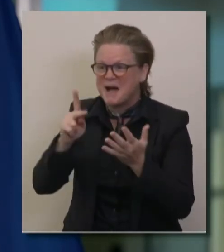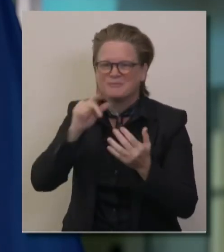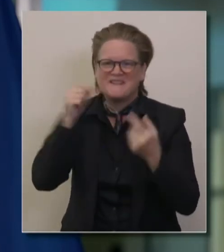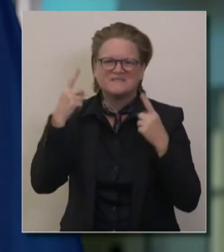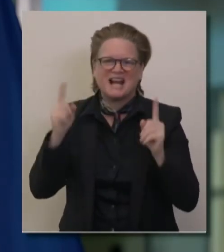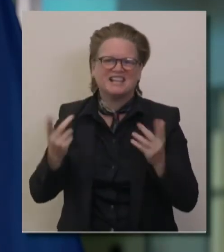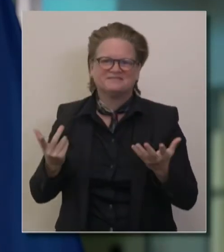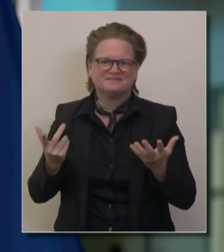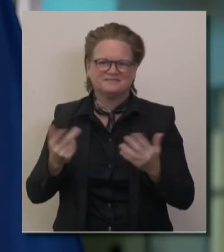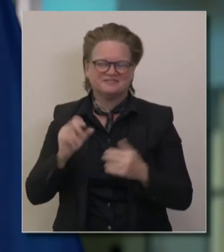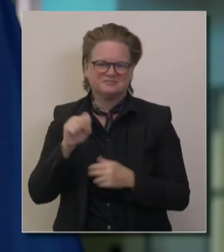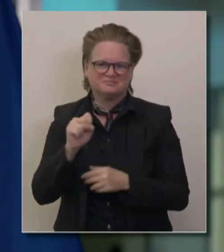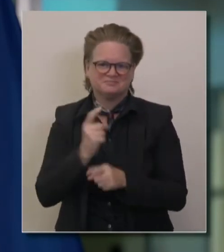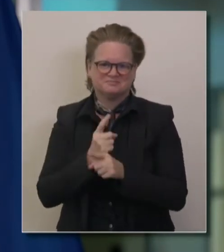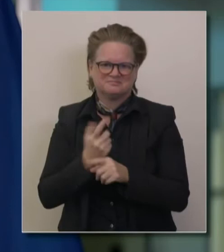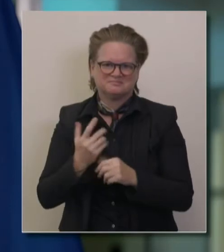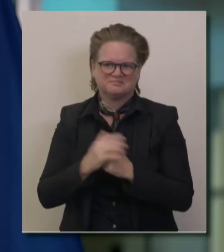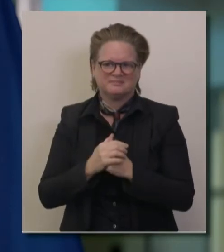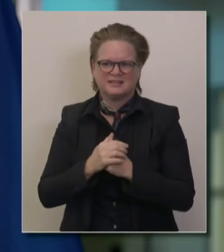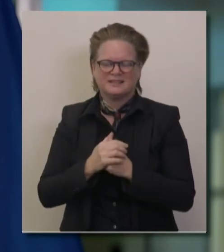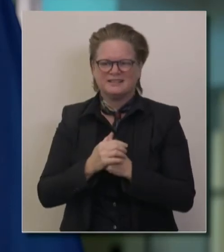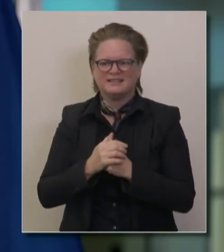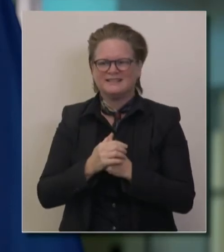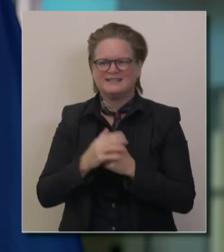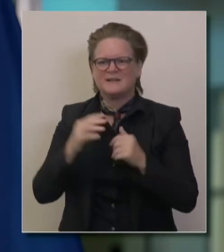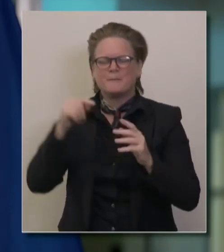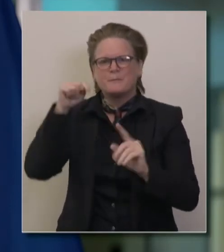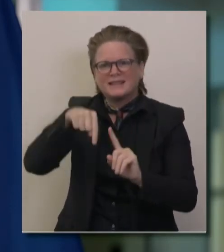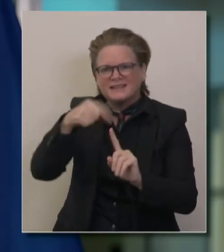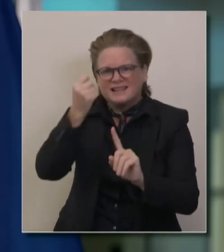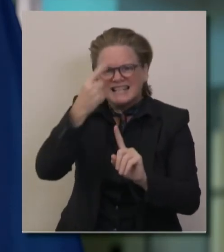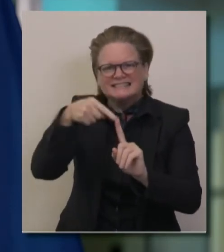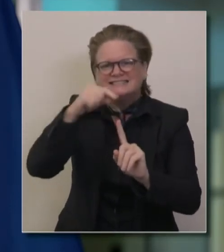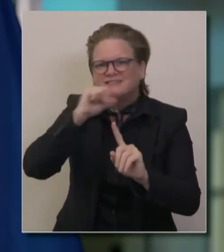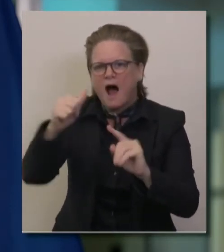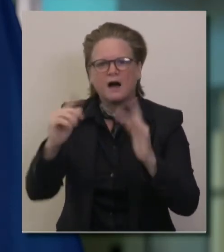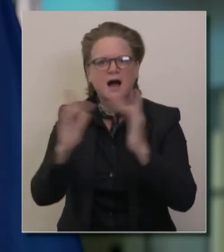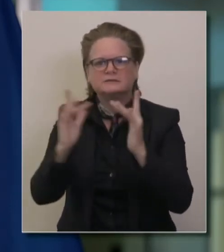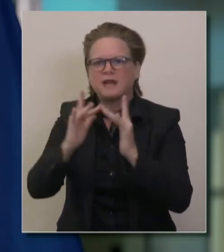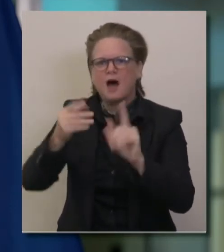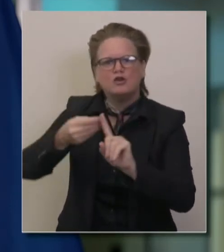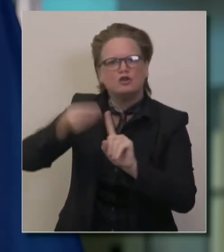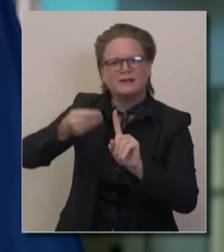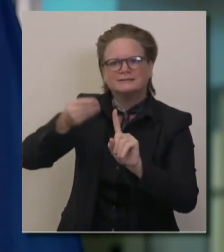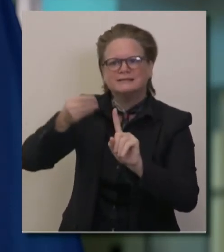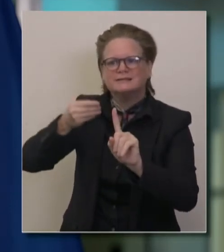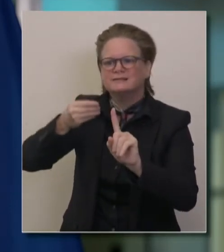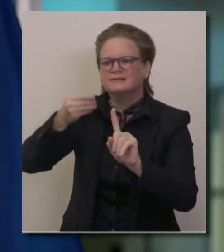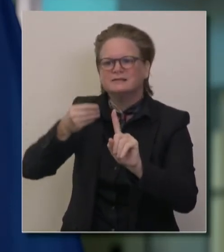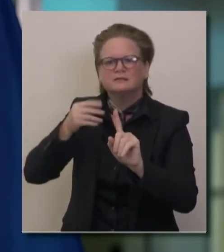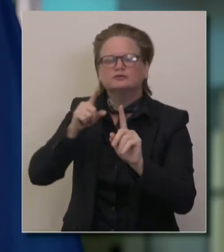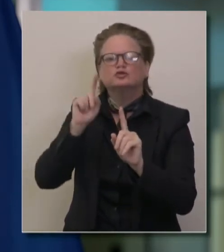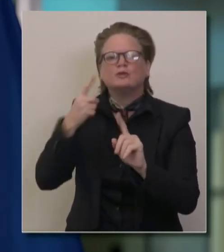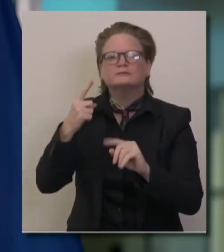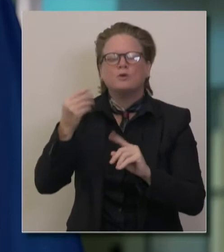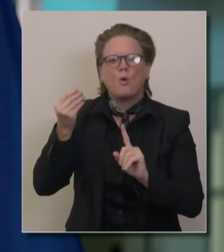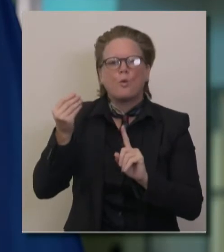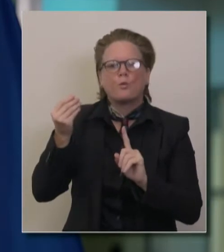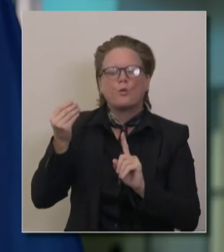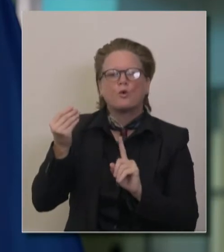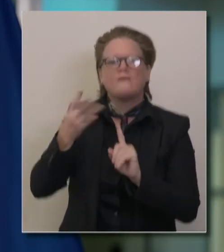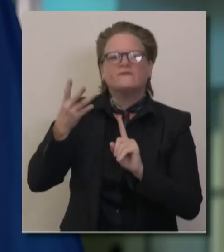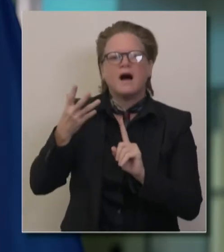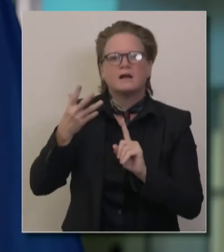It's not a contact tracing app. It's a notification app. If you choose to use it, uh, we can leverage, uh,